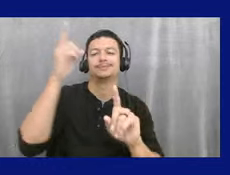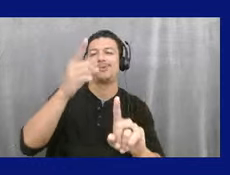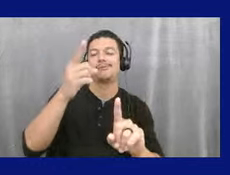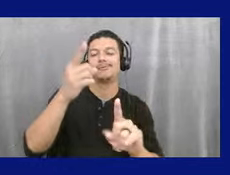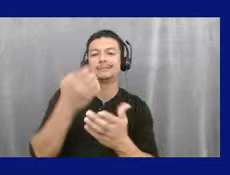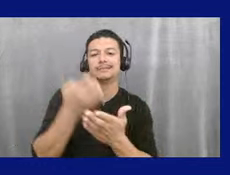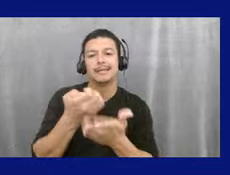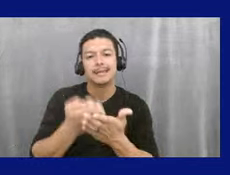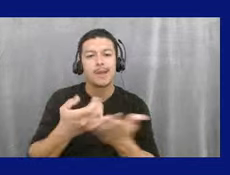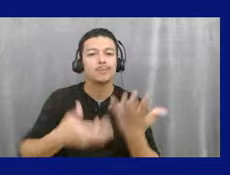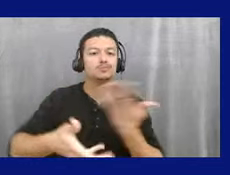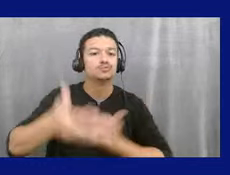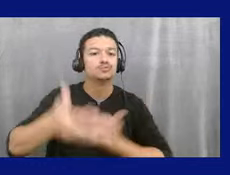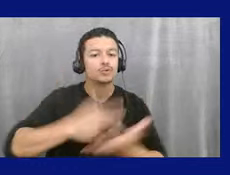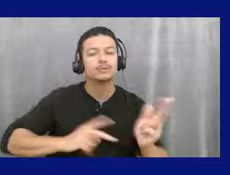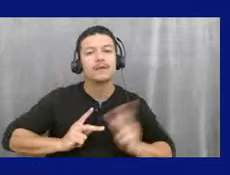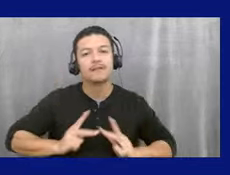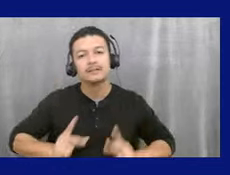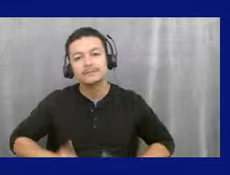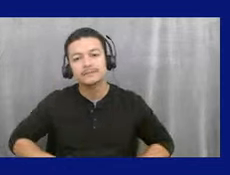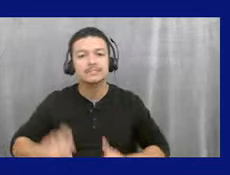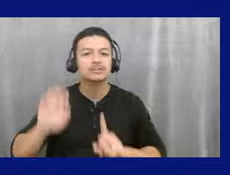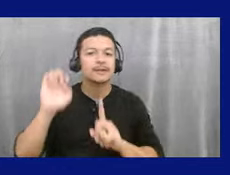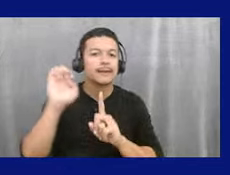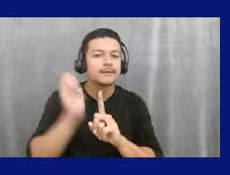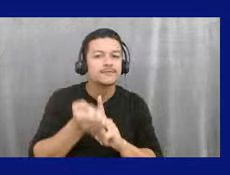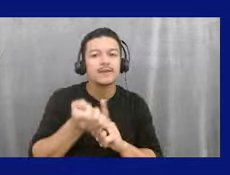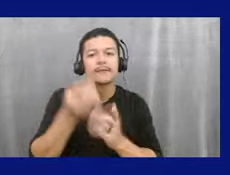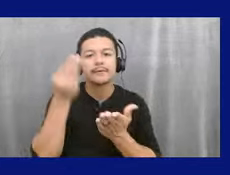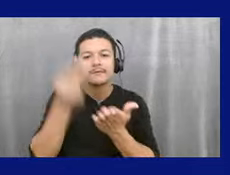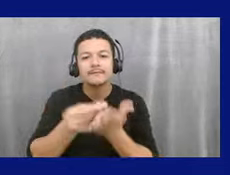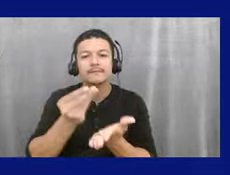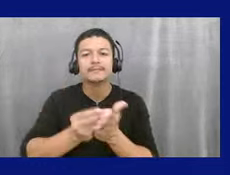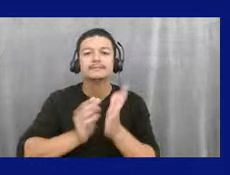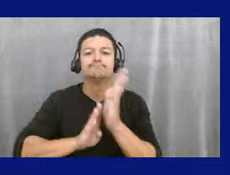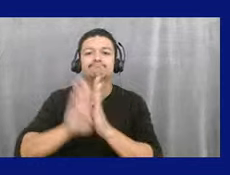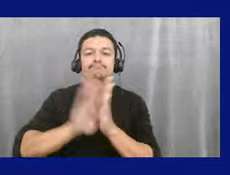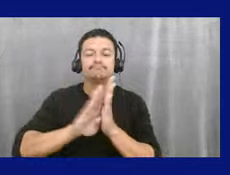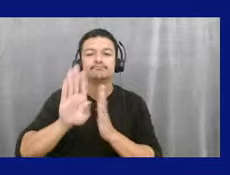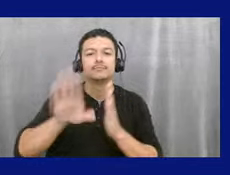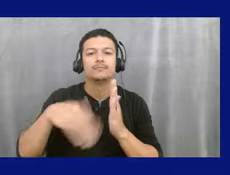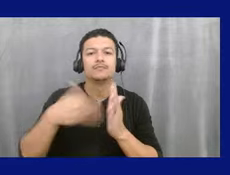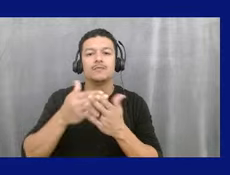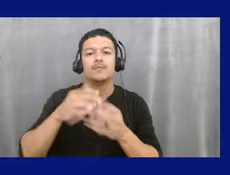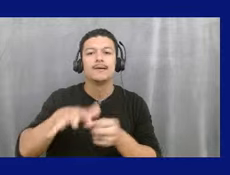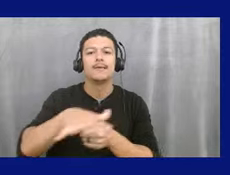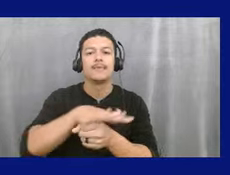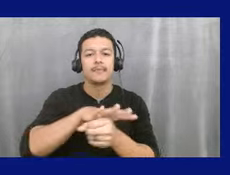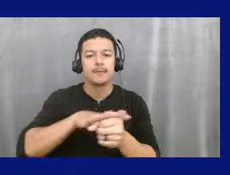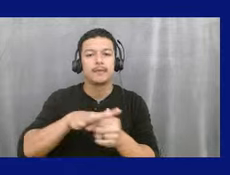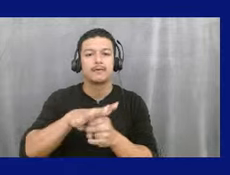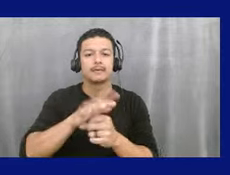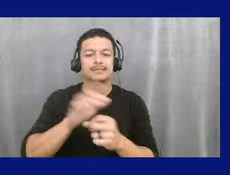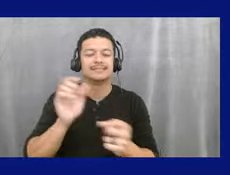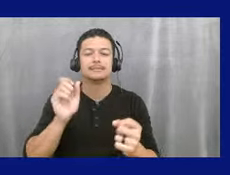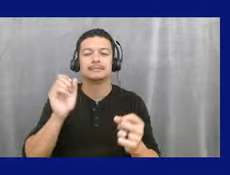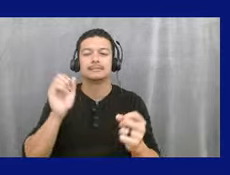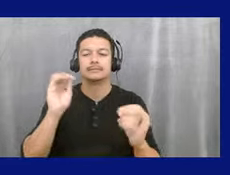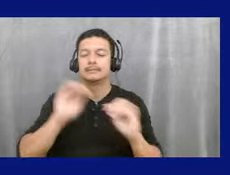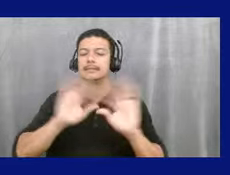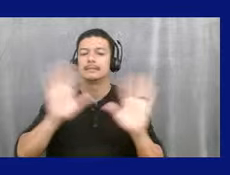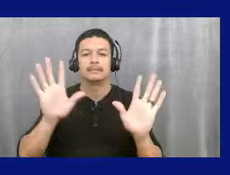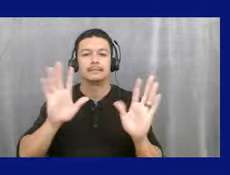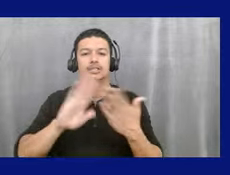development that, um, reflects the community and commitments to implement a plan and in cities and its